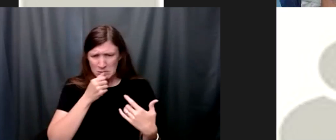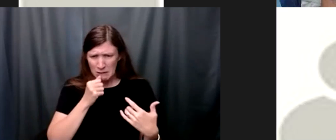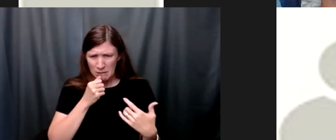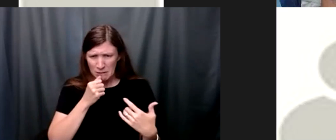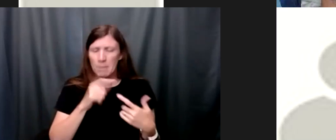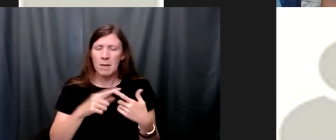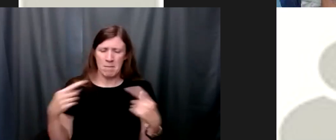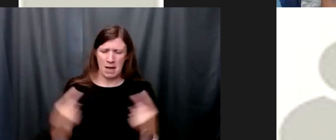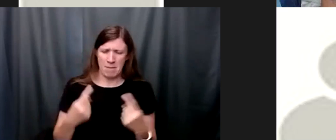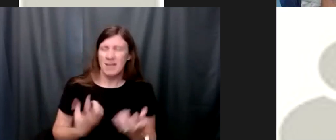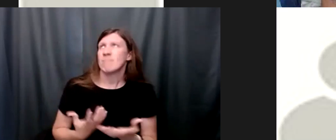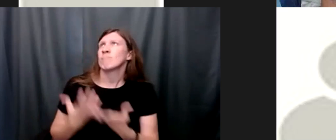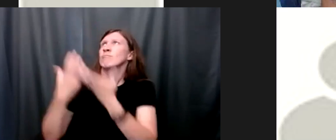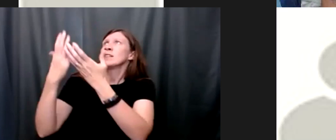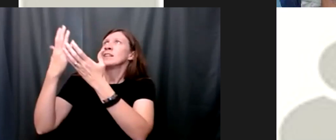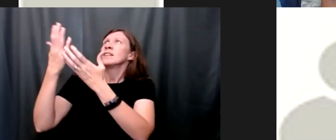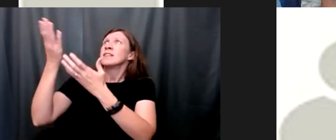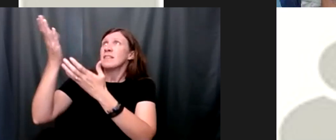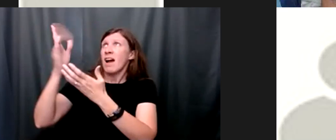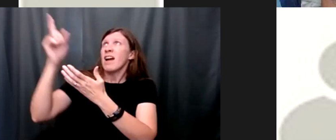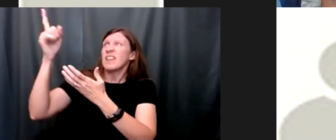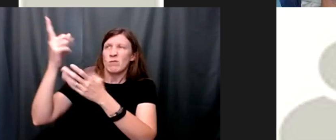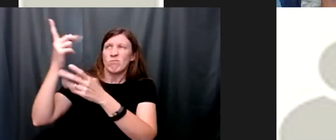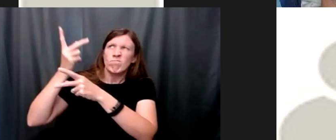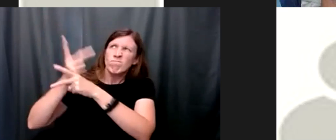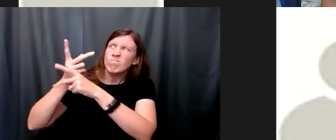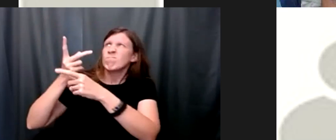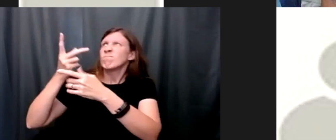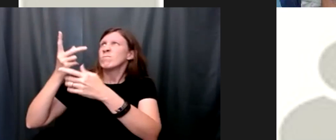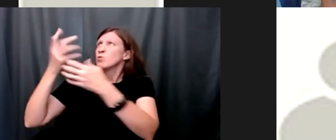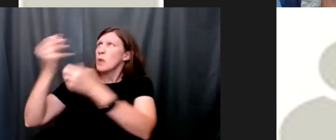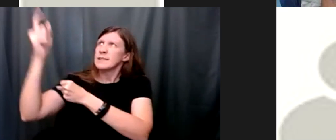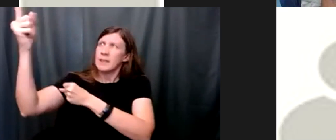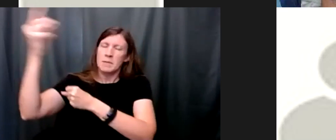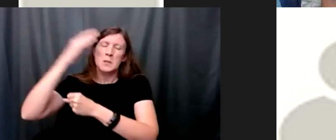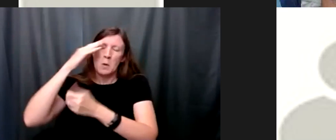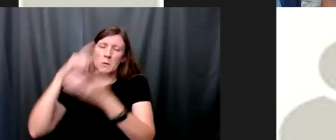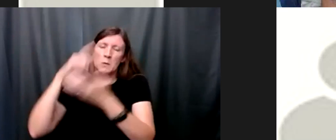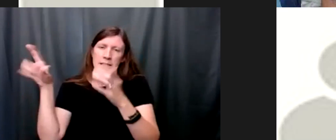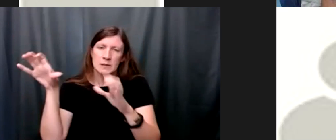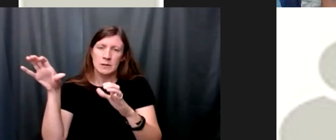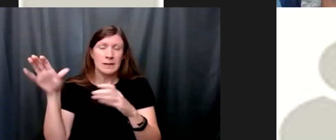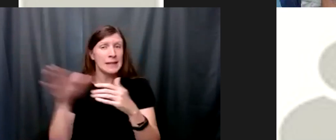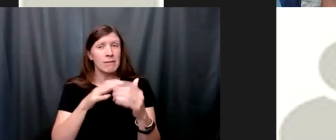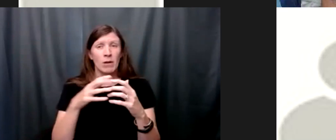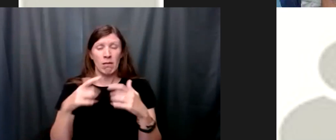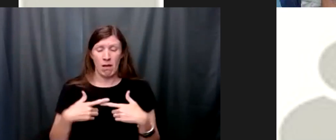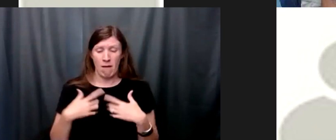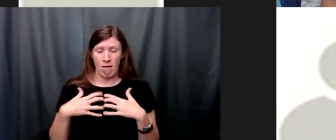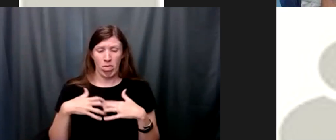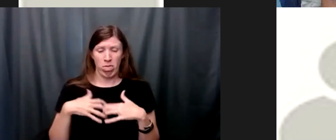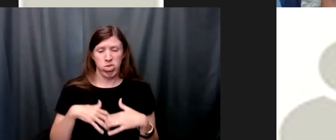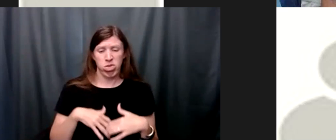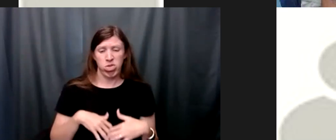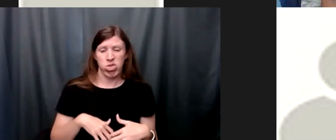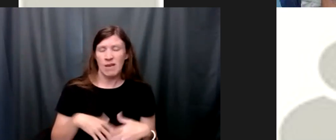is wise and know knows what he's doing see even when things are falling apart god is with us